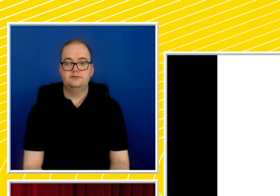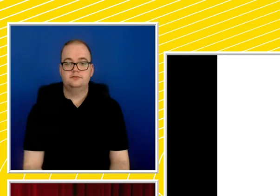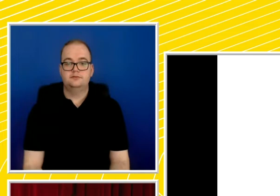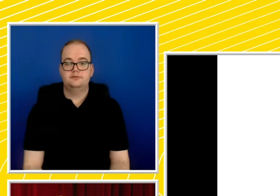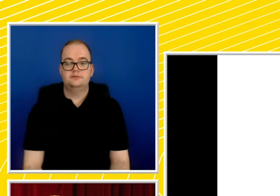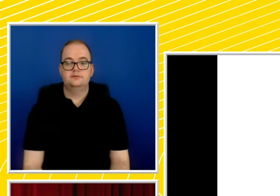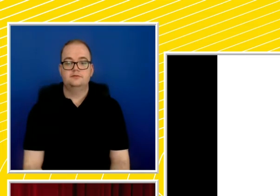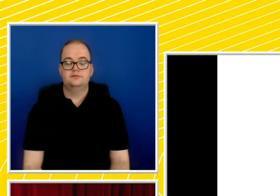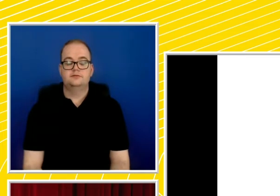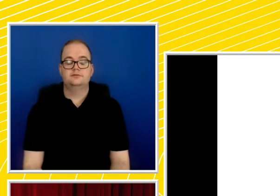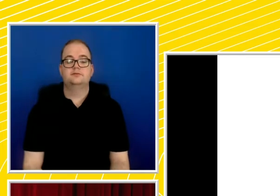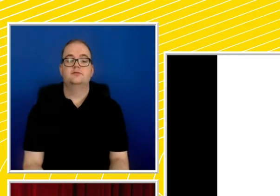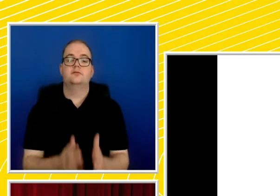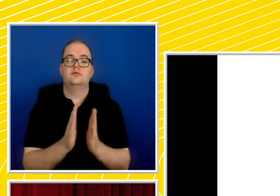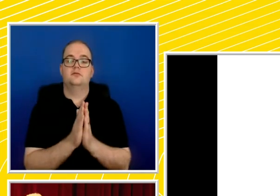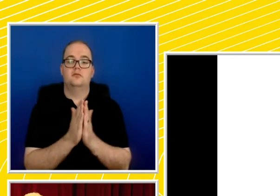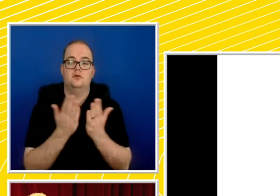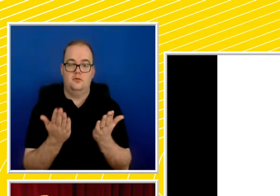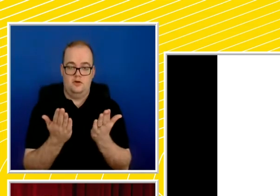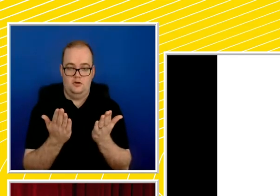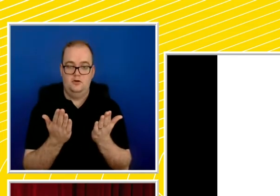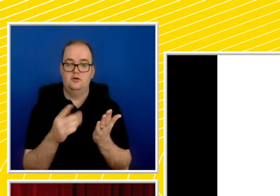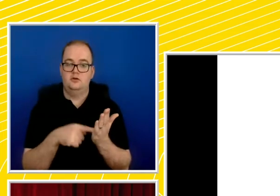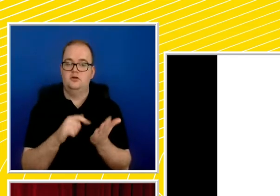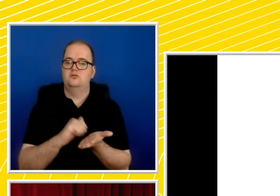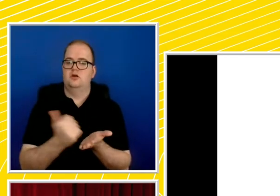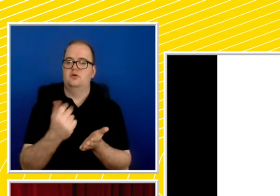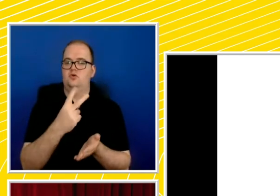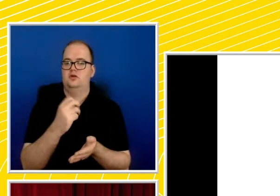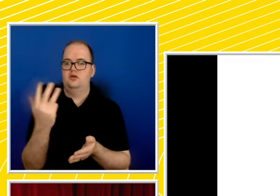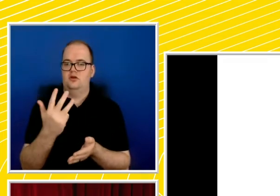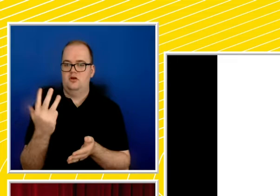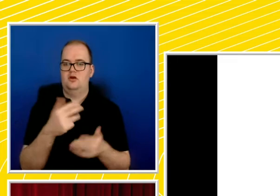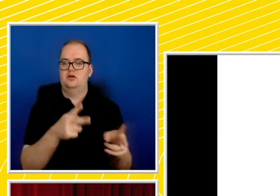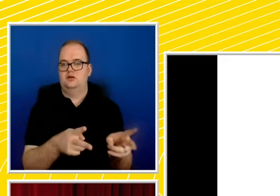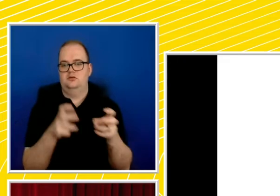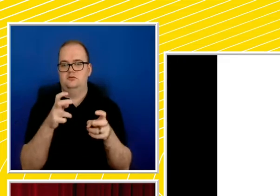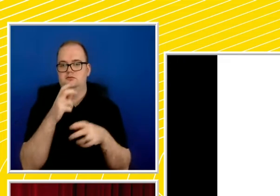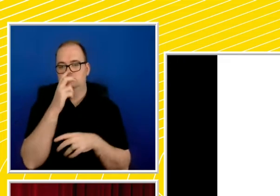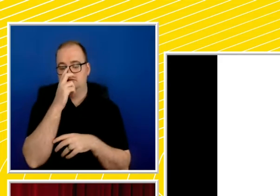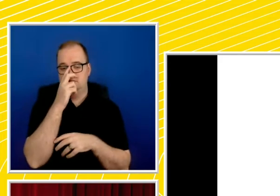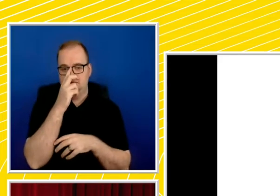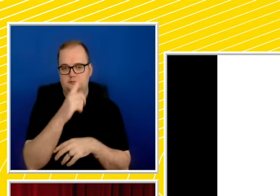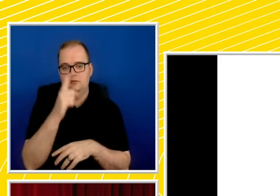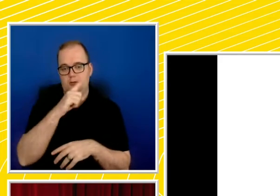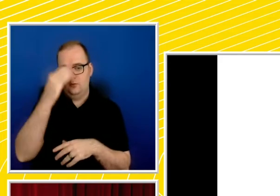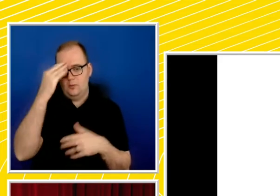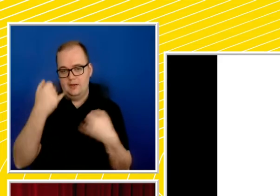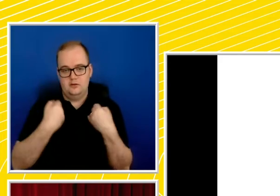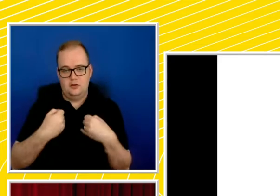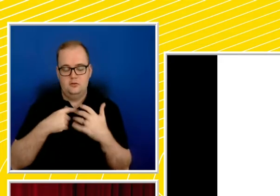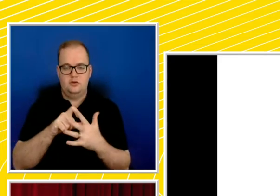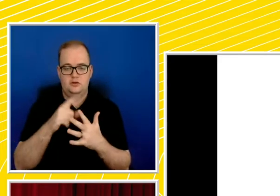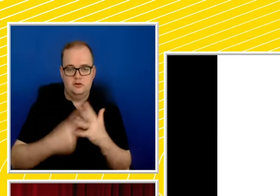So to quote from the book I published in 2019 with Edwina and Astrid, people with mental illnesses, disabilities, or